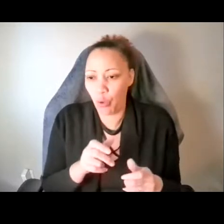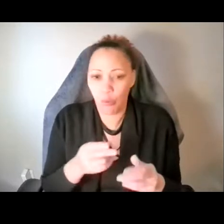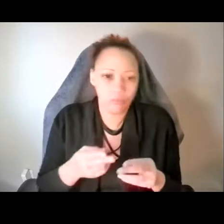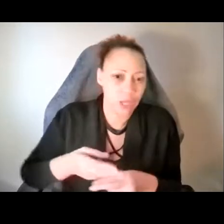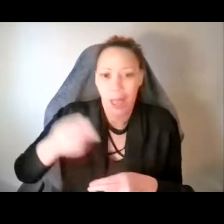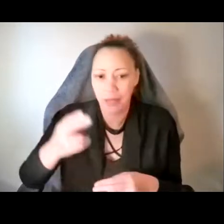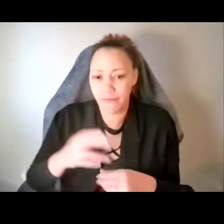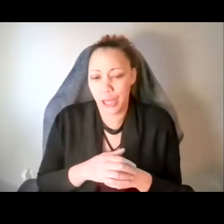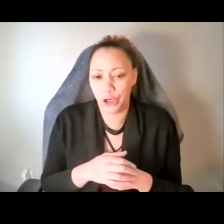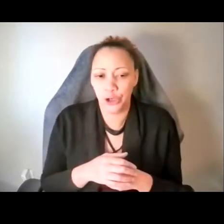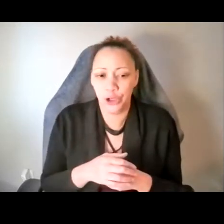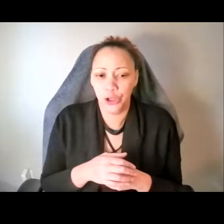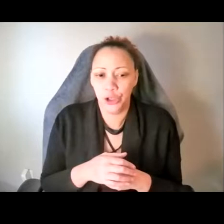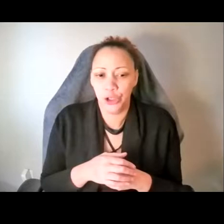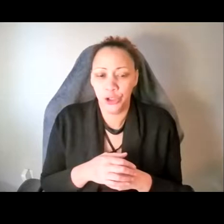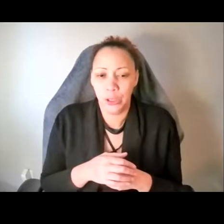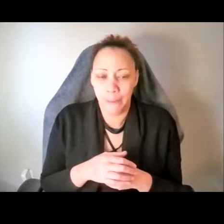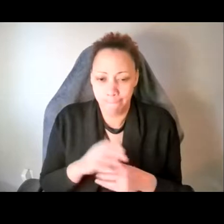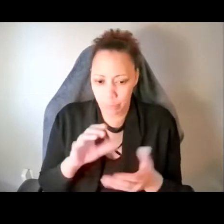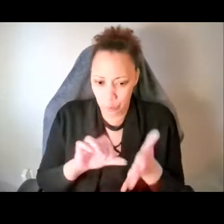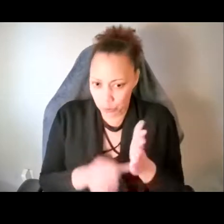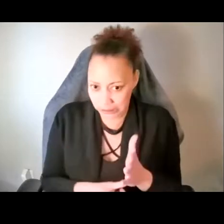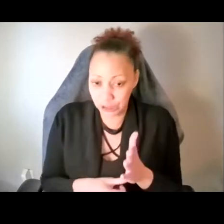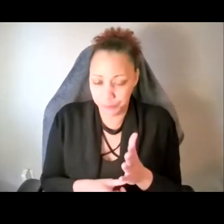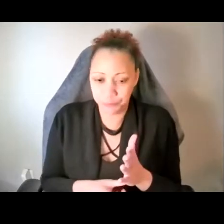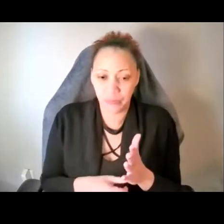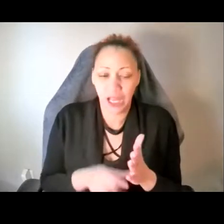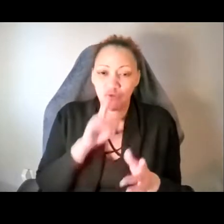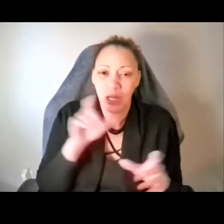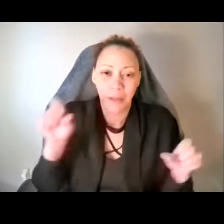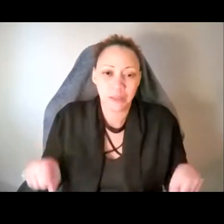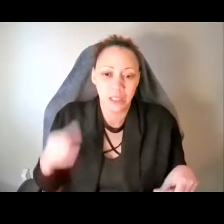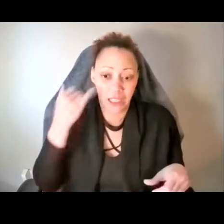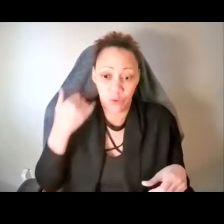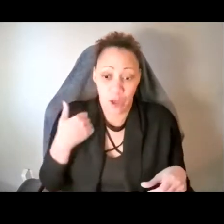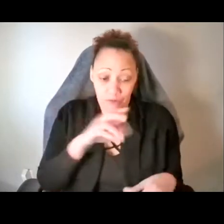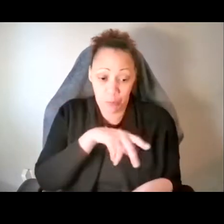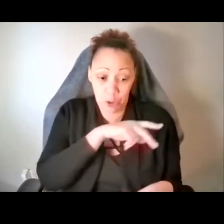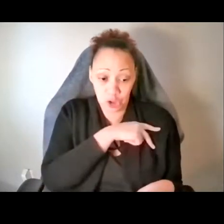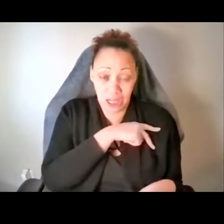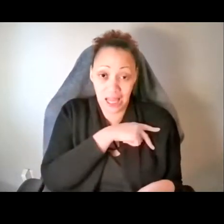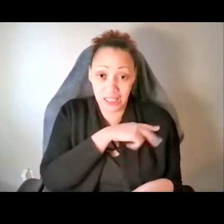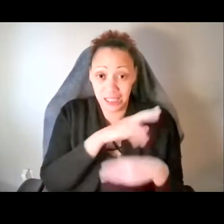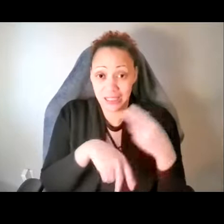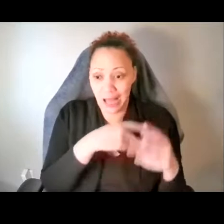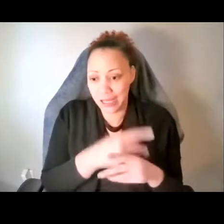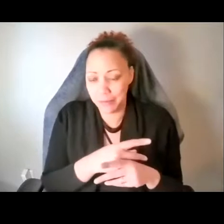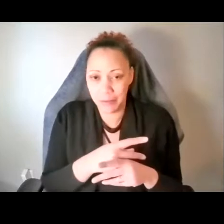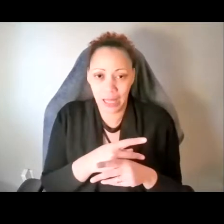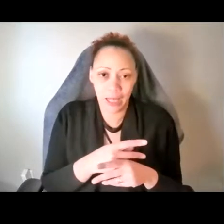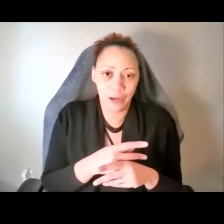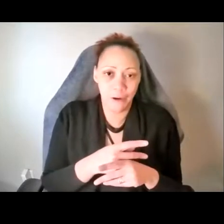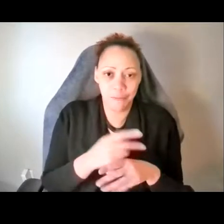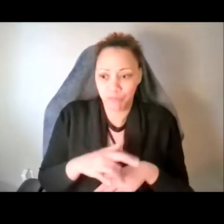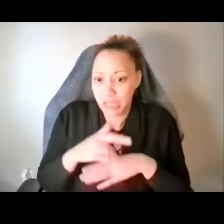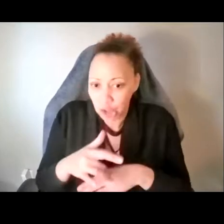whatever it's very possible, you know, that if you have, um, personality type such as, uh, narcissism